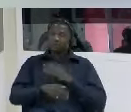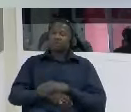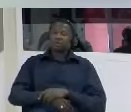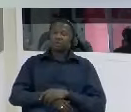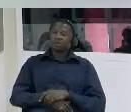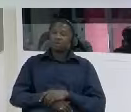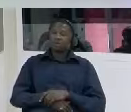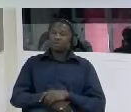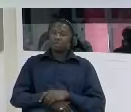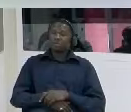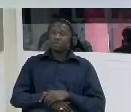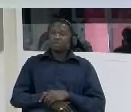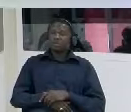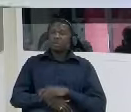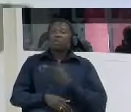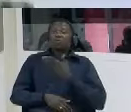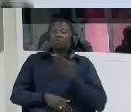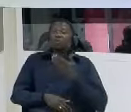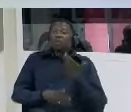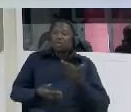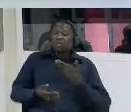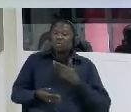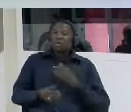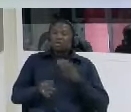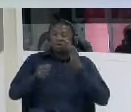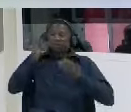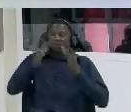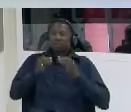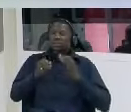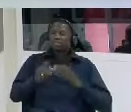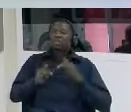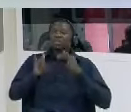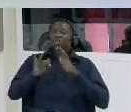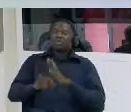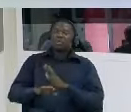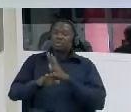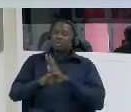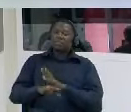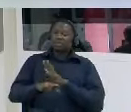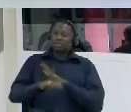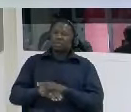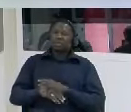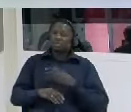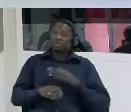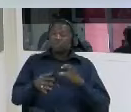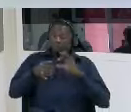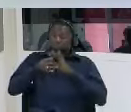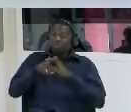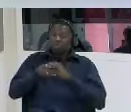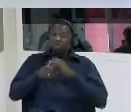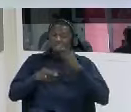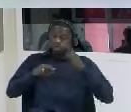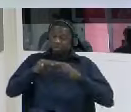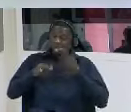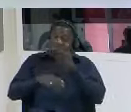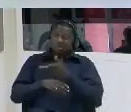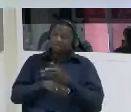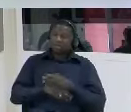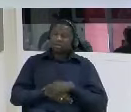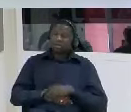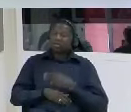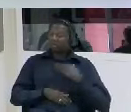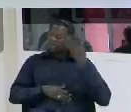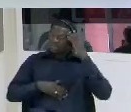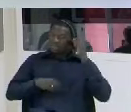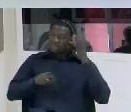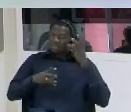that's that's what delay our our court case because you know we were jointly charged and i was admitted in hospital i cannot go on courts